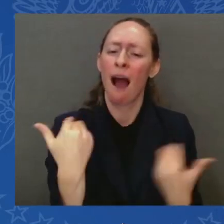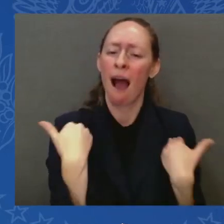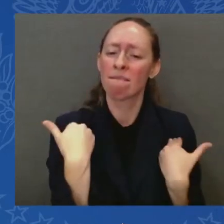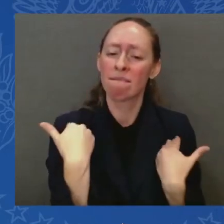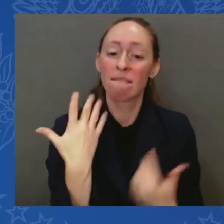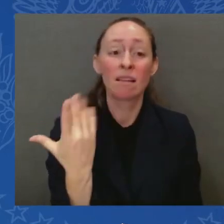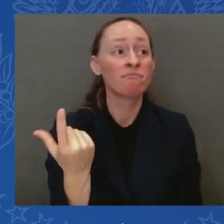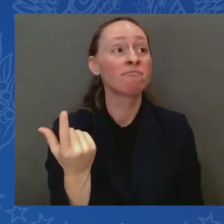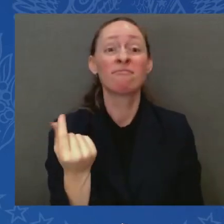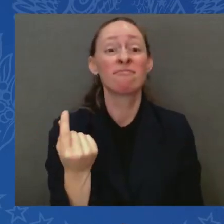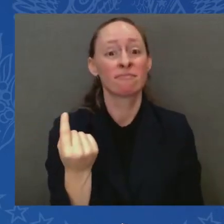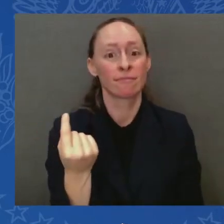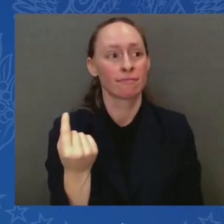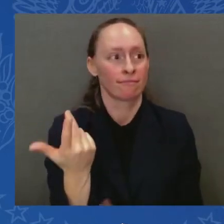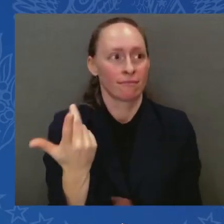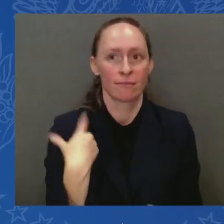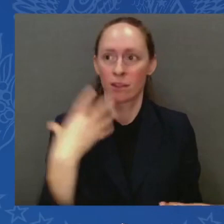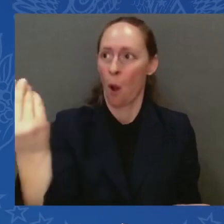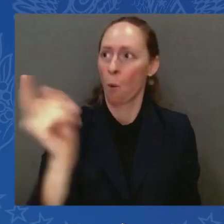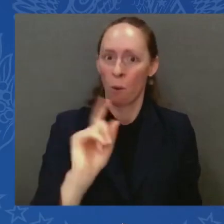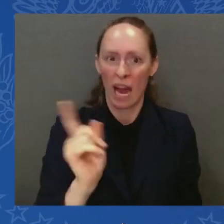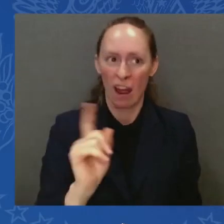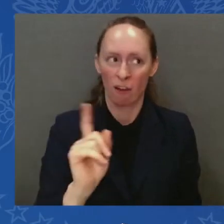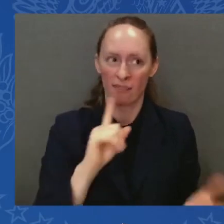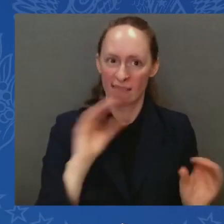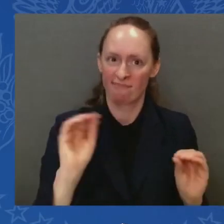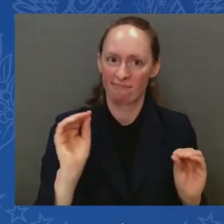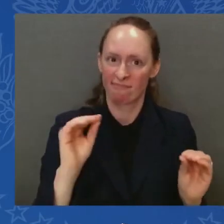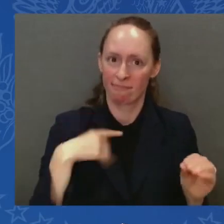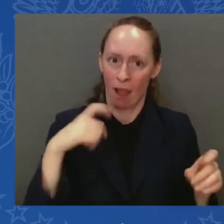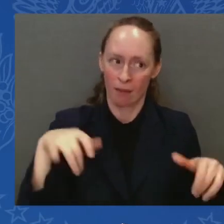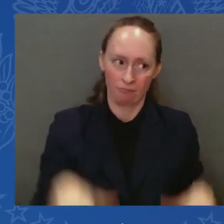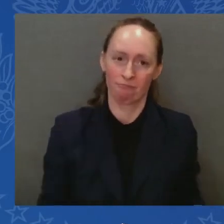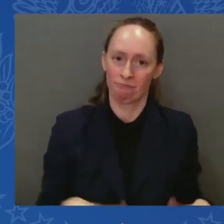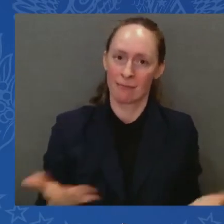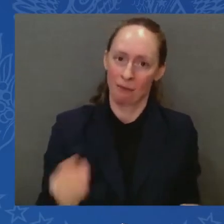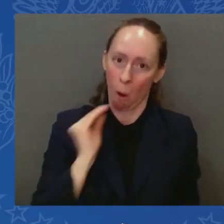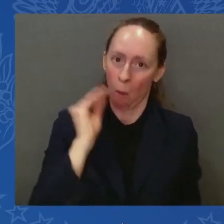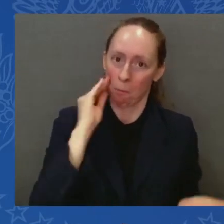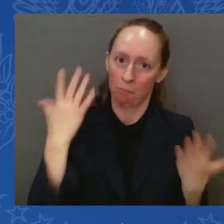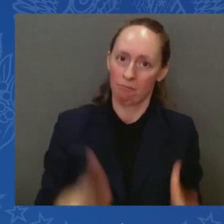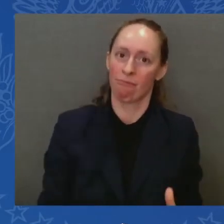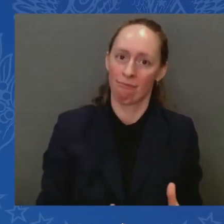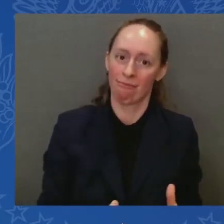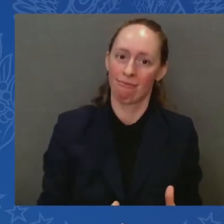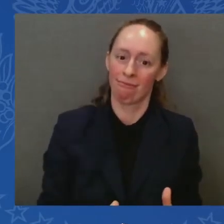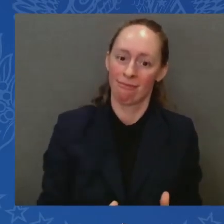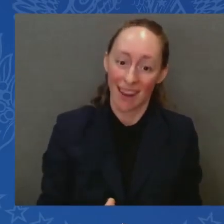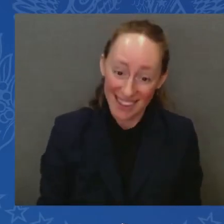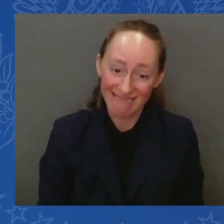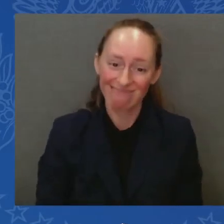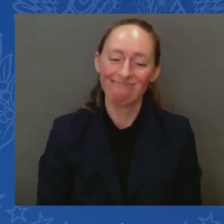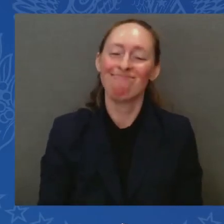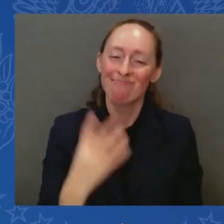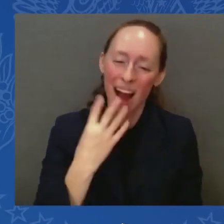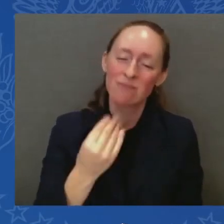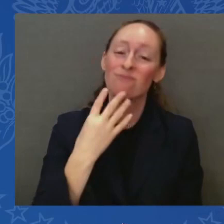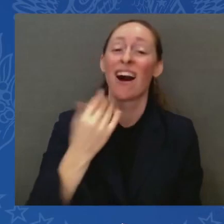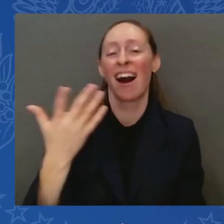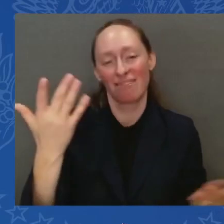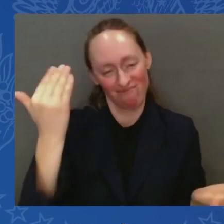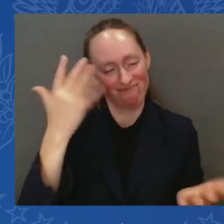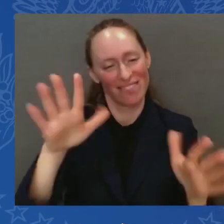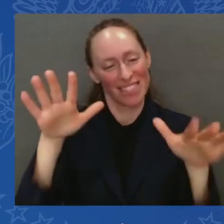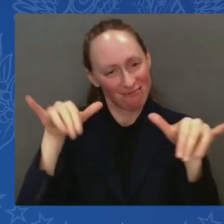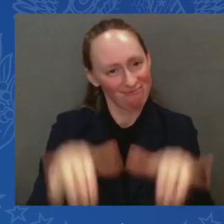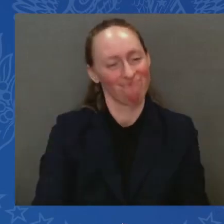say to all of Israel, the United States isn't going anywhere either. We're going to stand with you. We'll walk beside you in